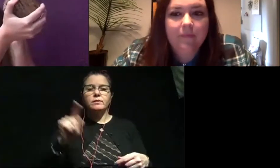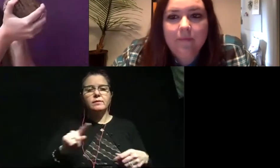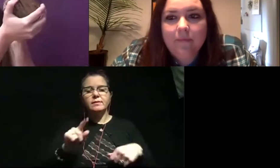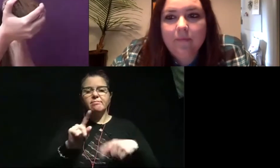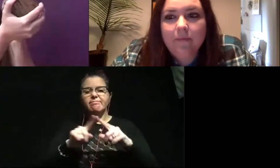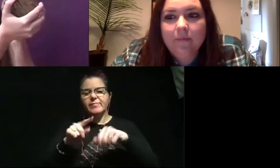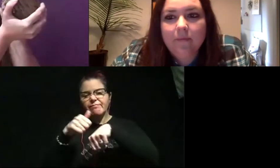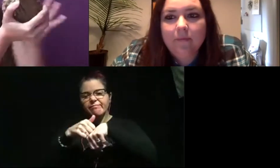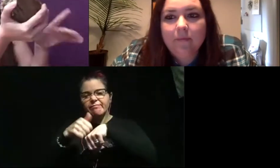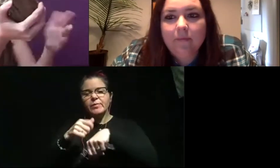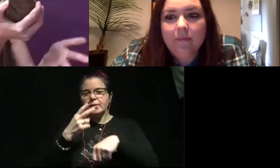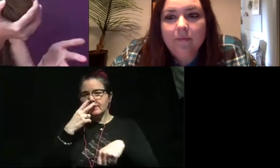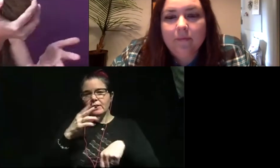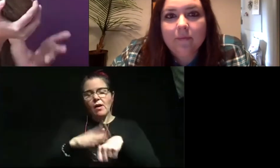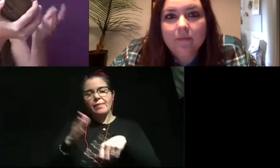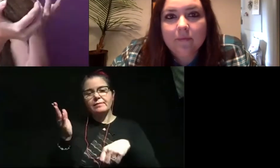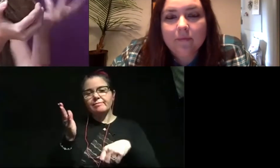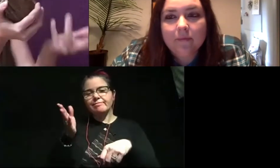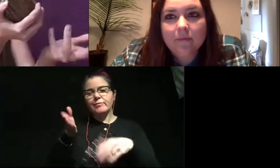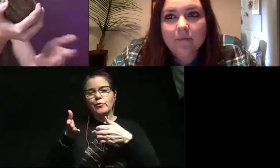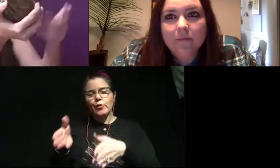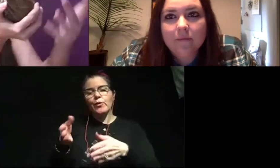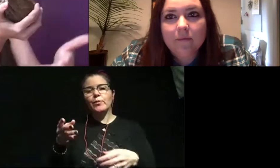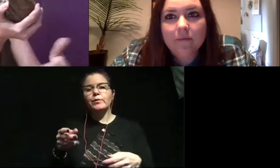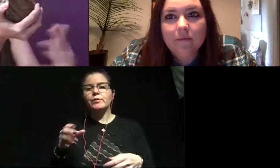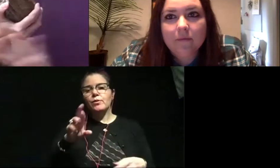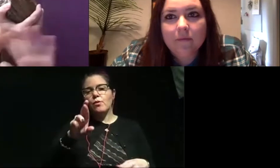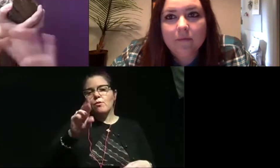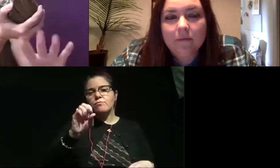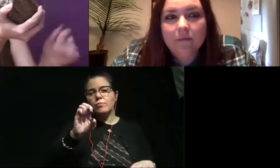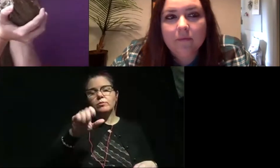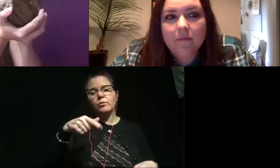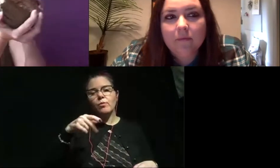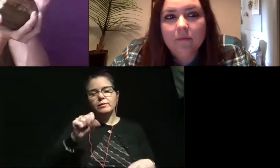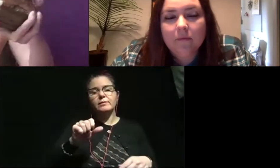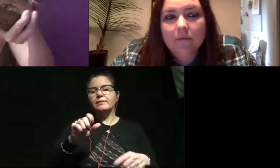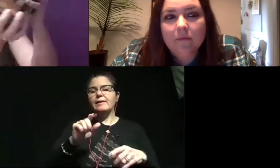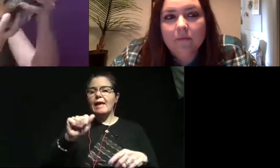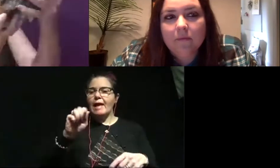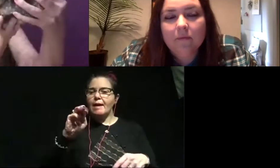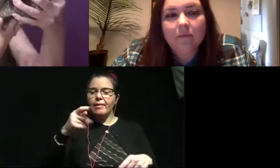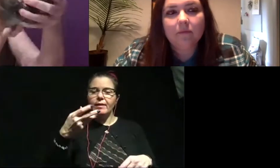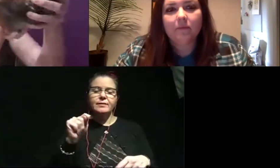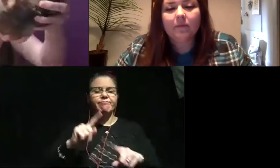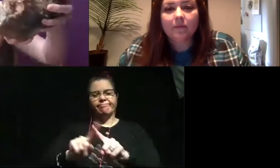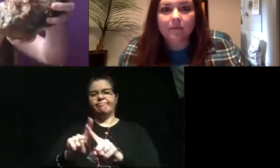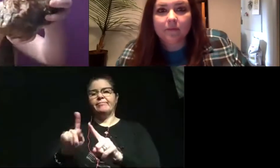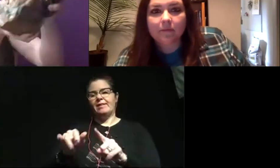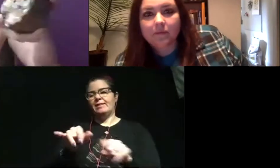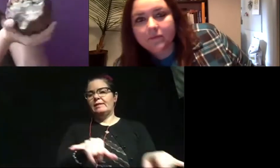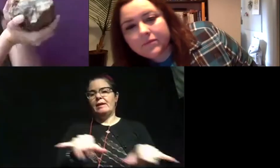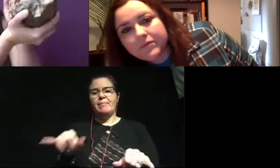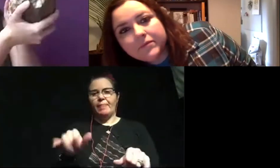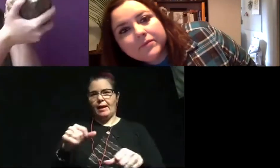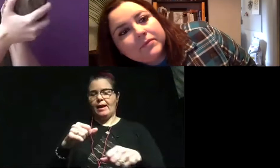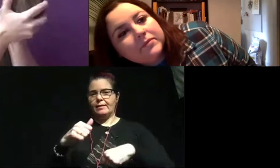a lot of the times on the side of the road. Rose quartz, amethyst, that's all the same thing. It's pretty much what's making up the structure